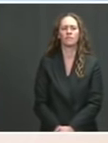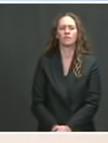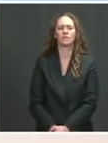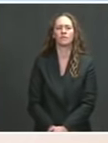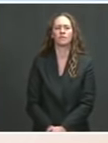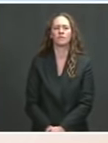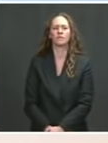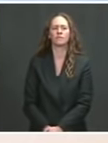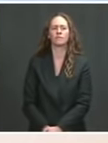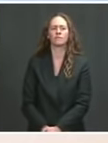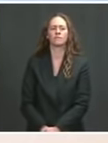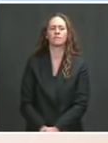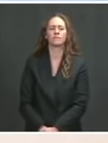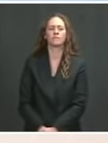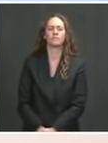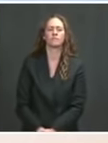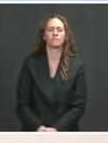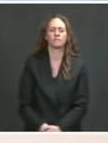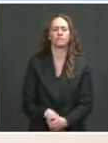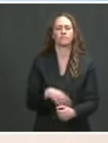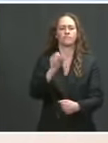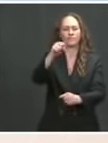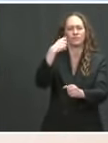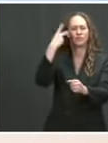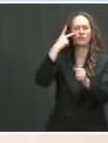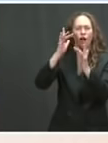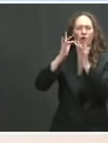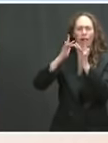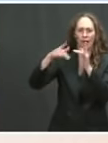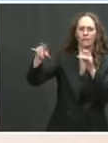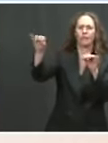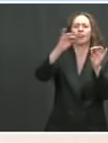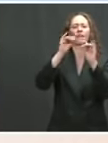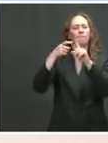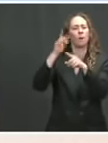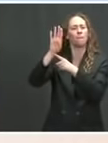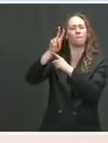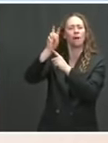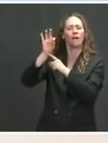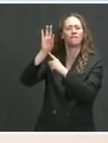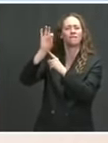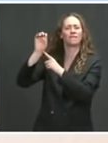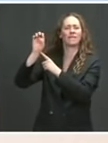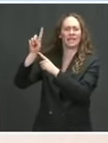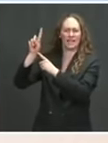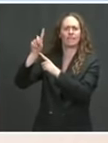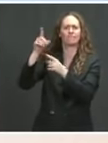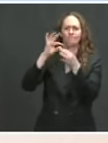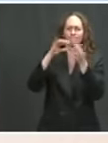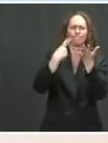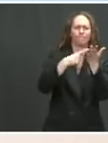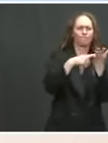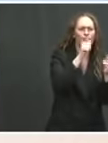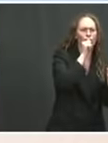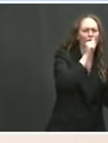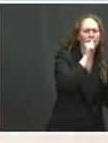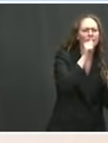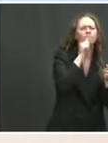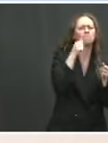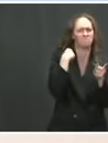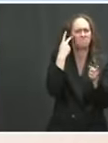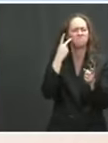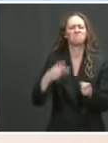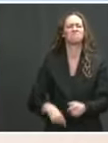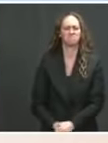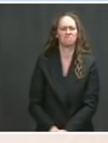and see if there's any specific privacy concerns, privacy legislation or proposals that are being considered. I would suspect